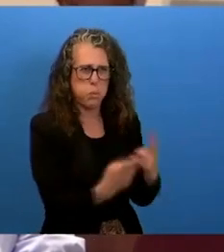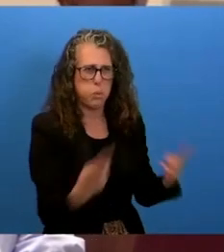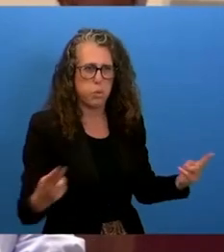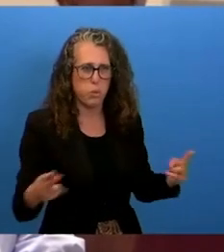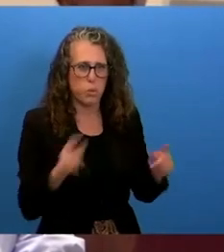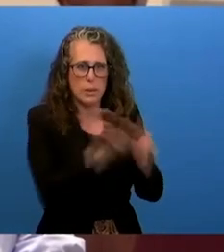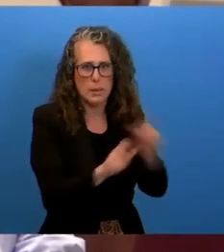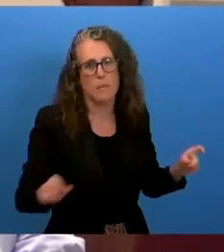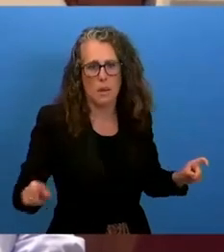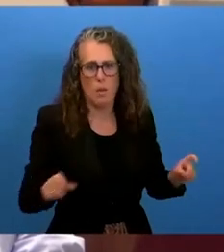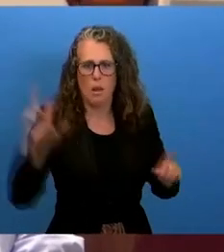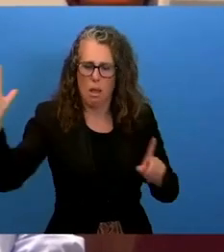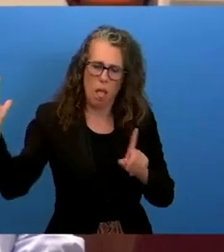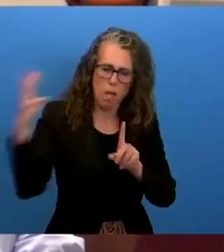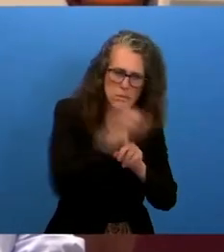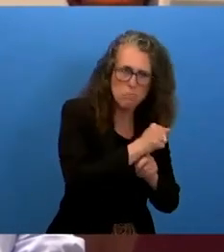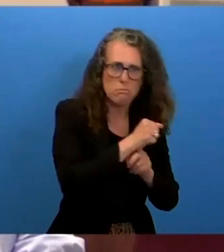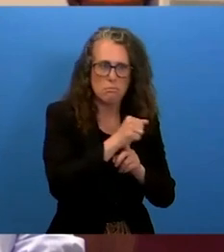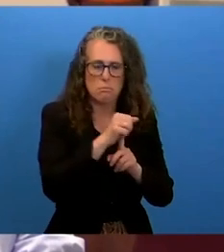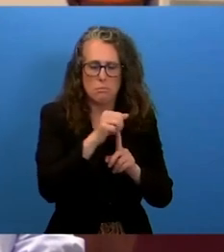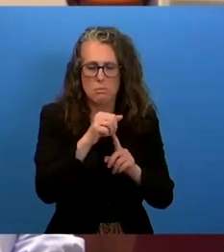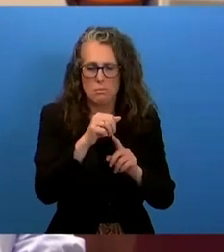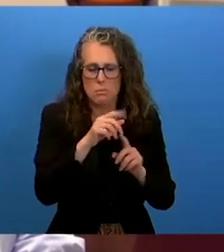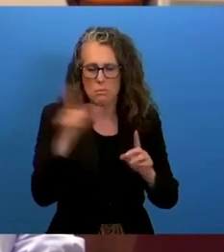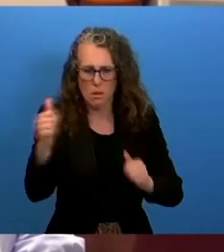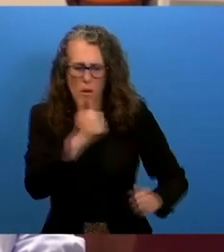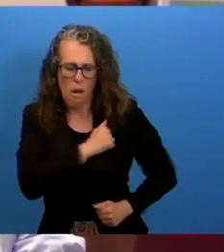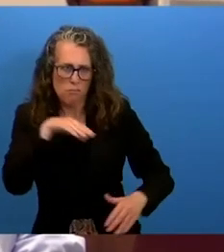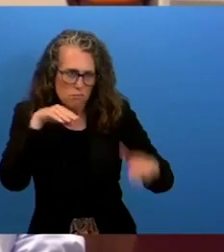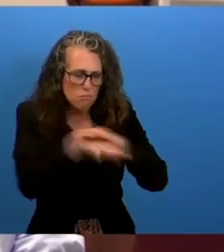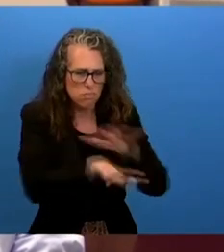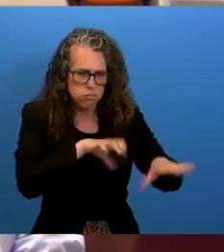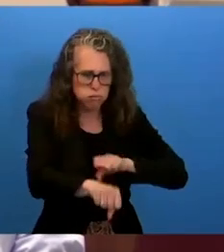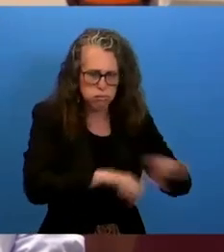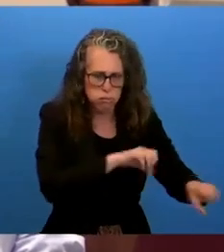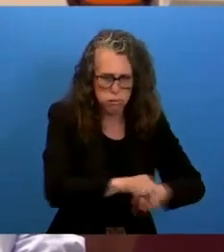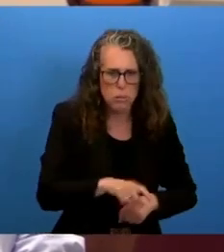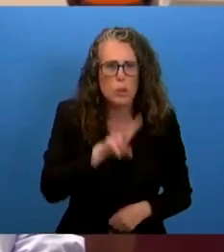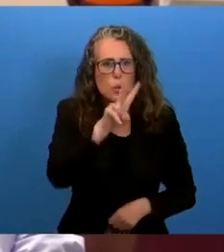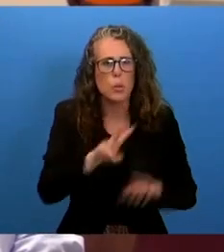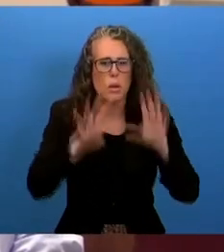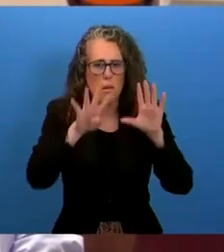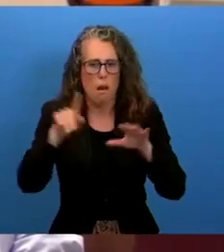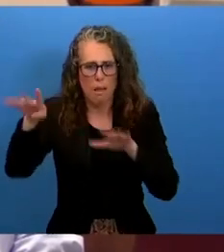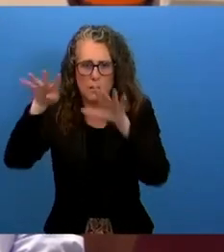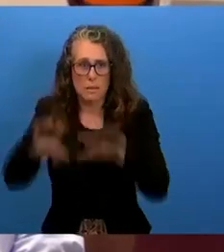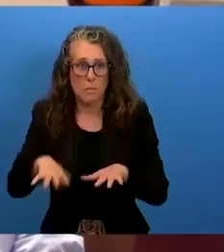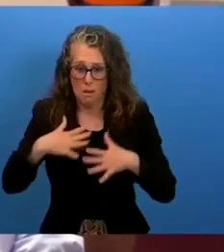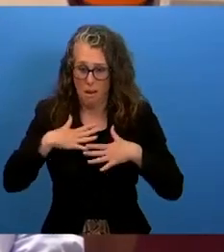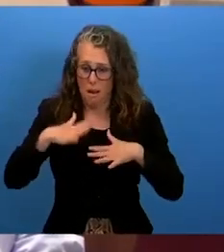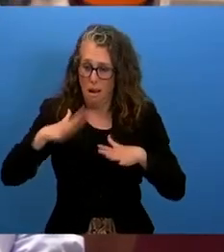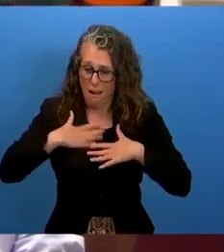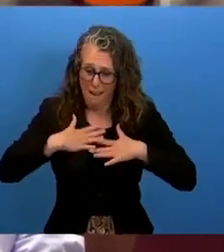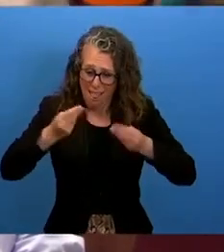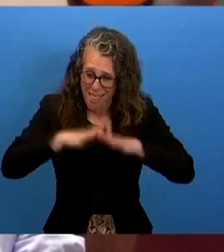Azerite armed forces, which damaged ancestral lands of Armenians in